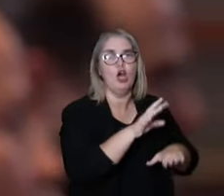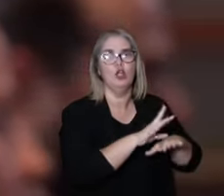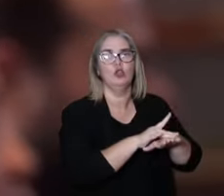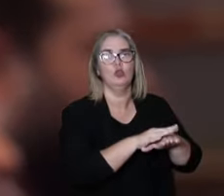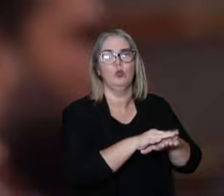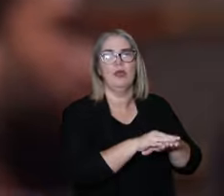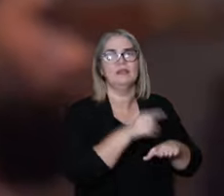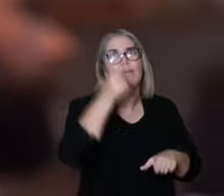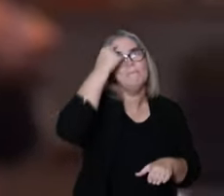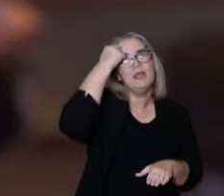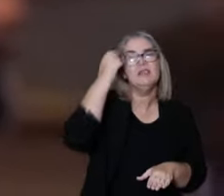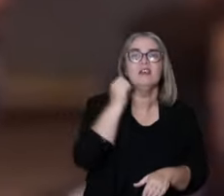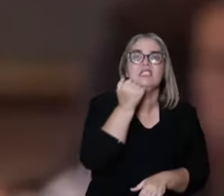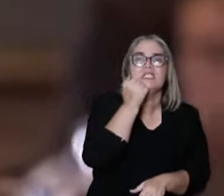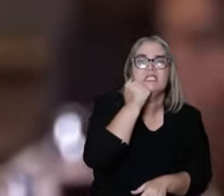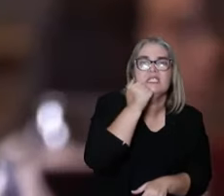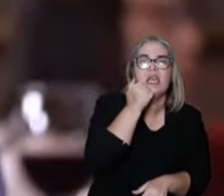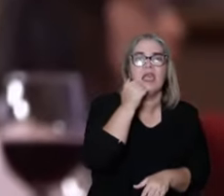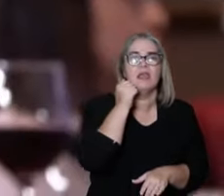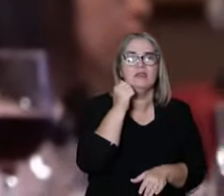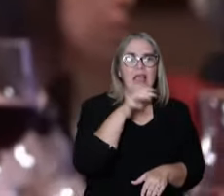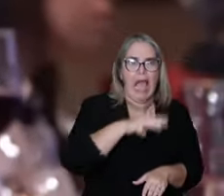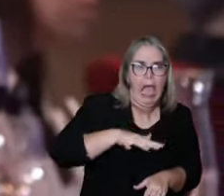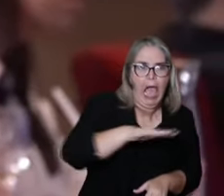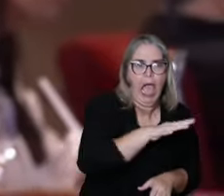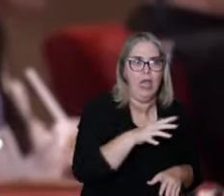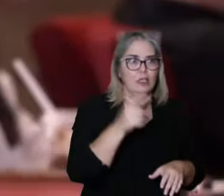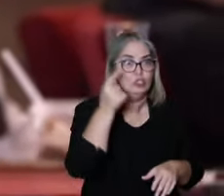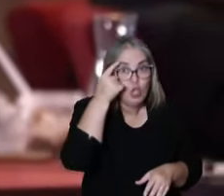this medicine that's related to this perspective of science.